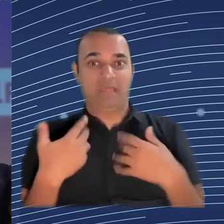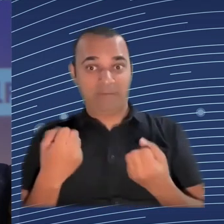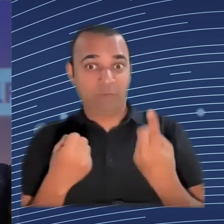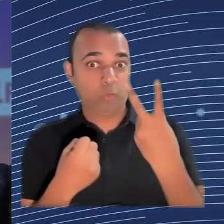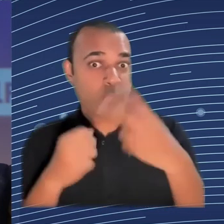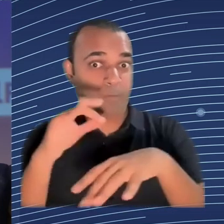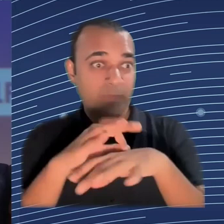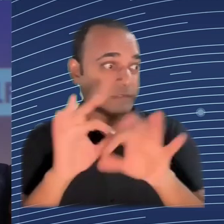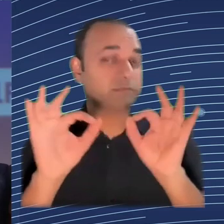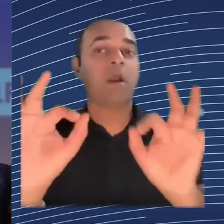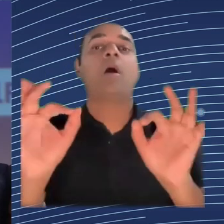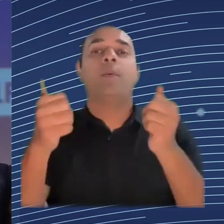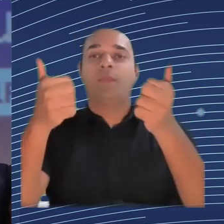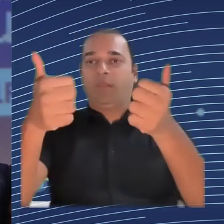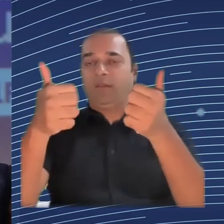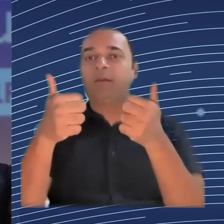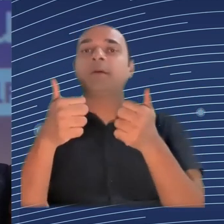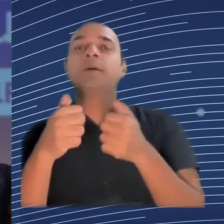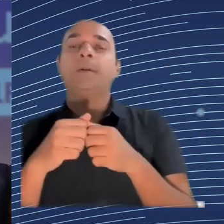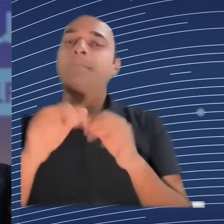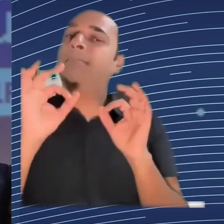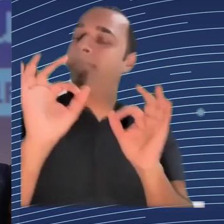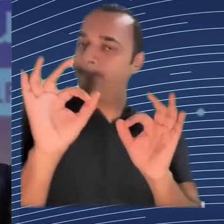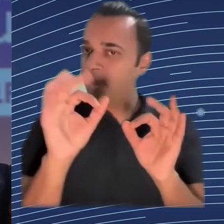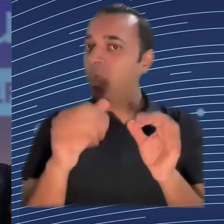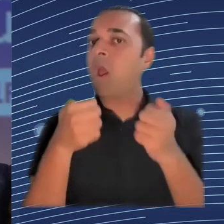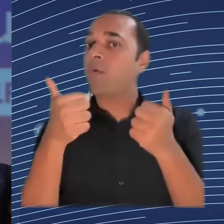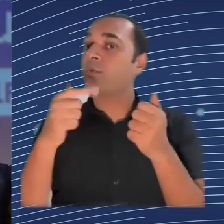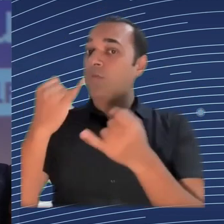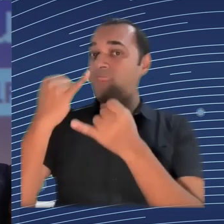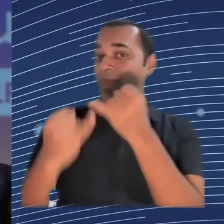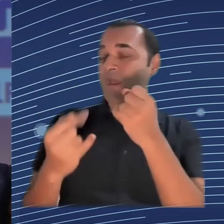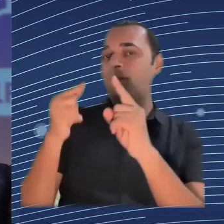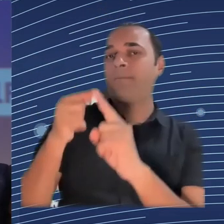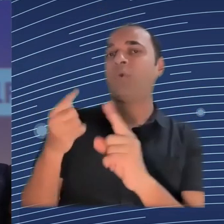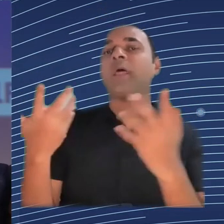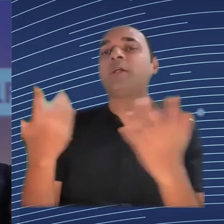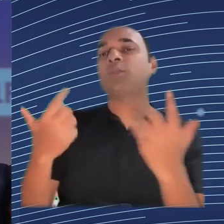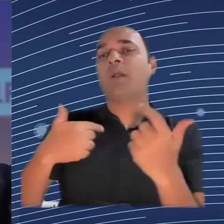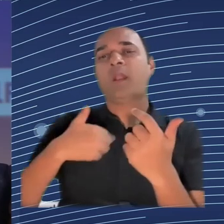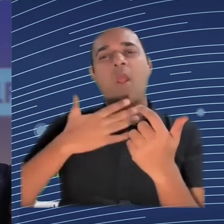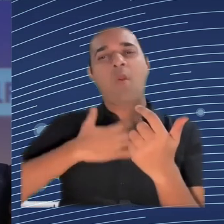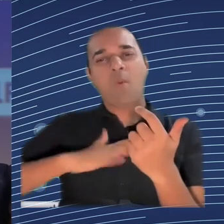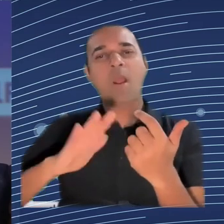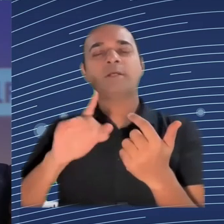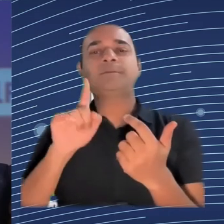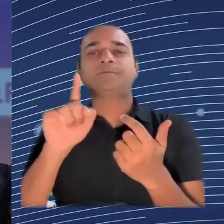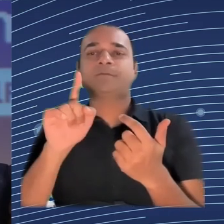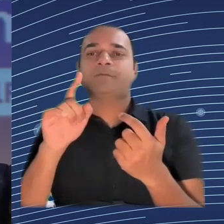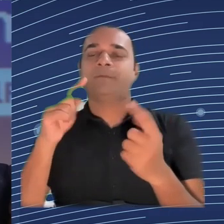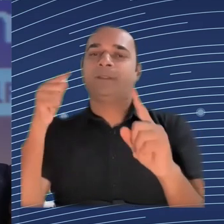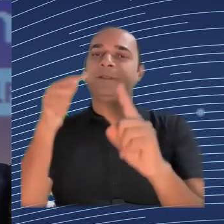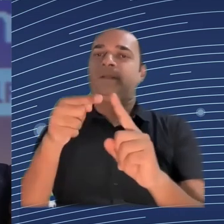me how, tell me, show me that you've thought about how AI responsibility issues impact your business model and your revenue. So show me that you've thought of it.